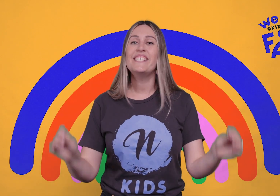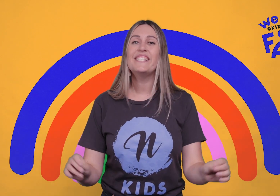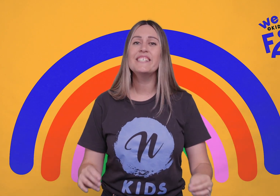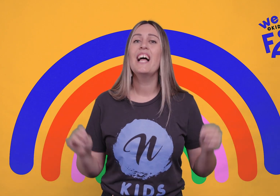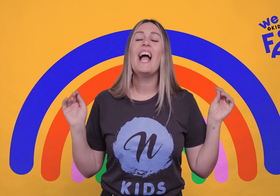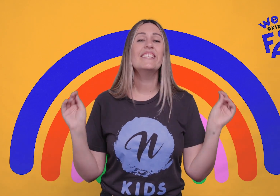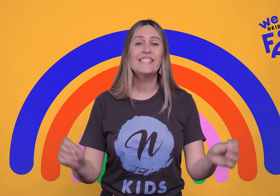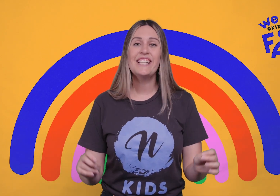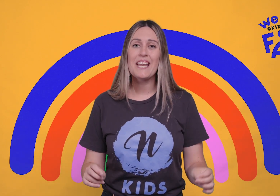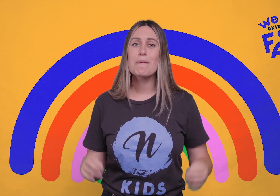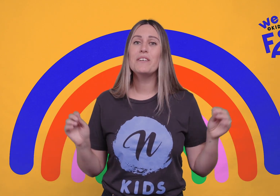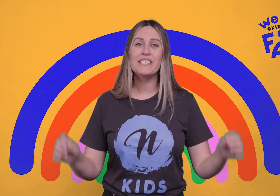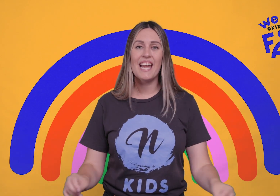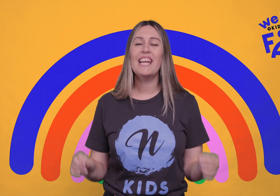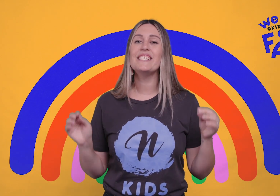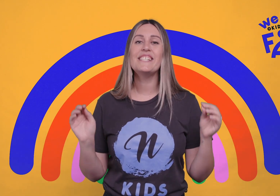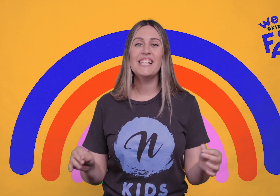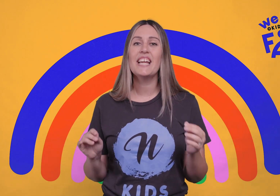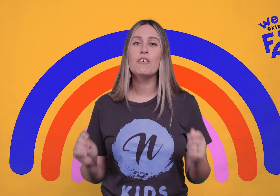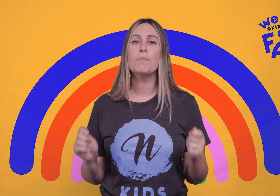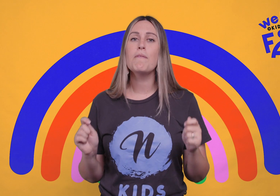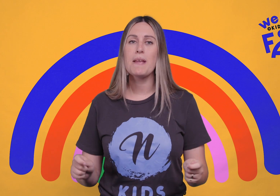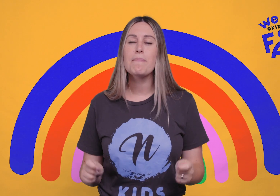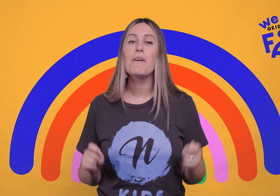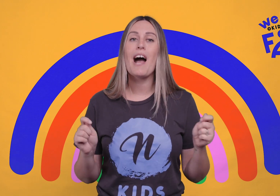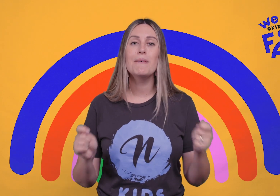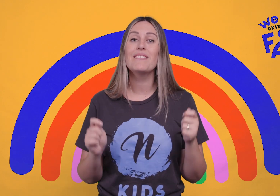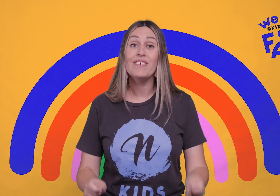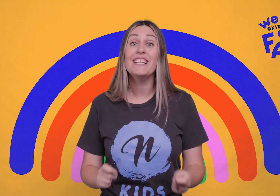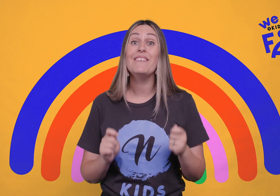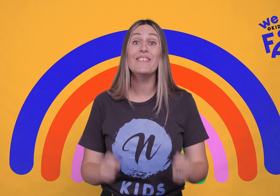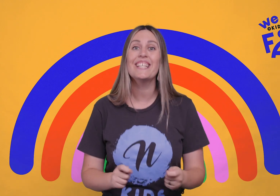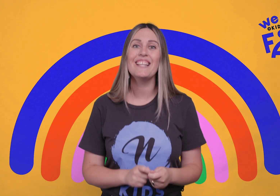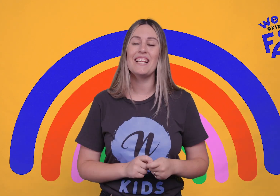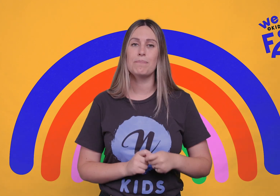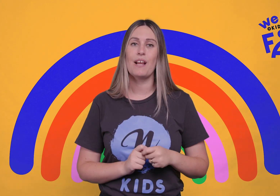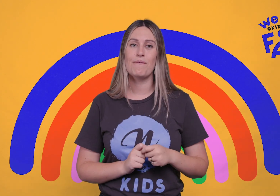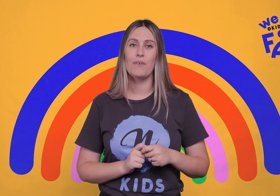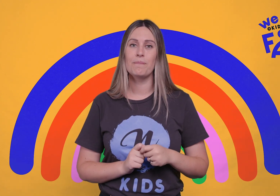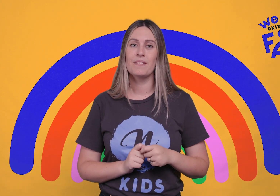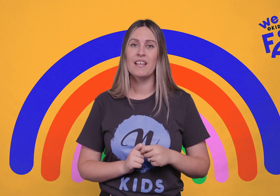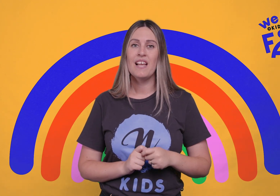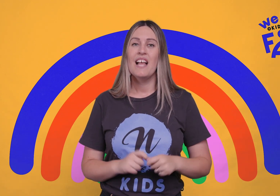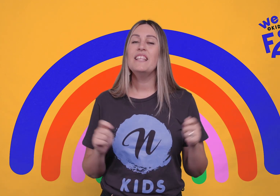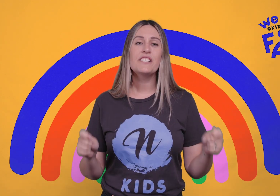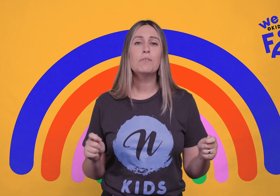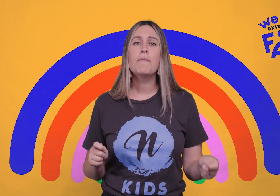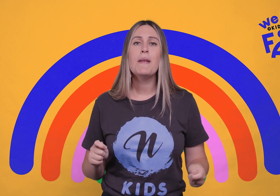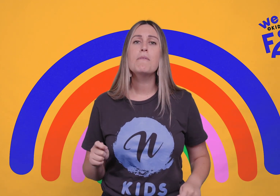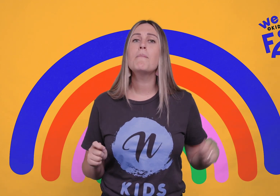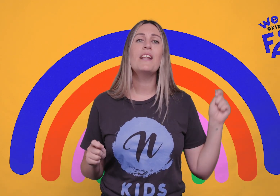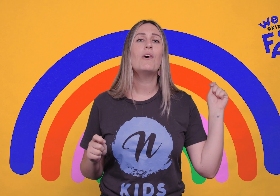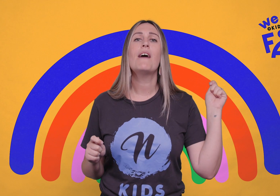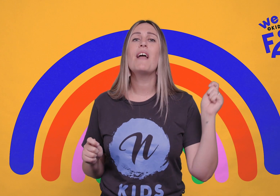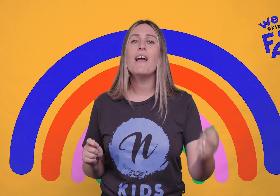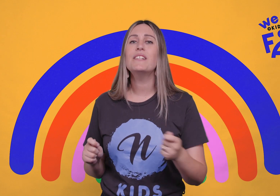want you to stay still and steady. Because there is a second group of people I would really, really like to pray for. This group of